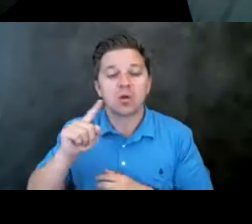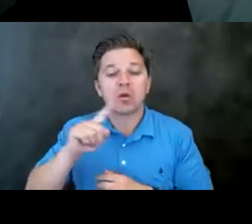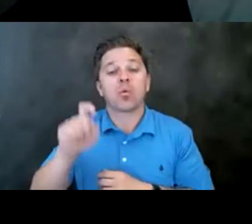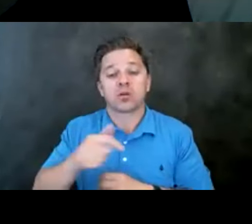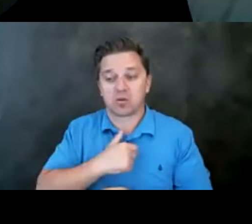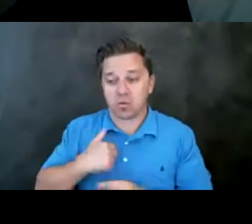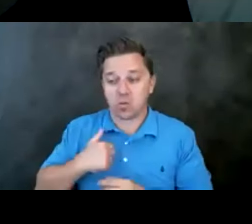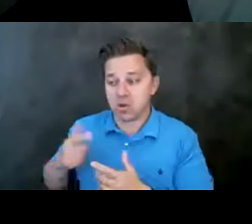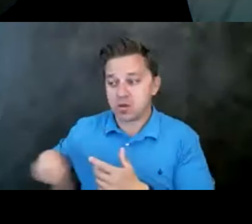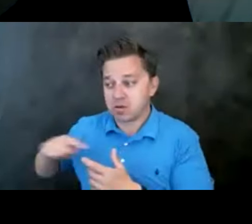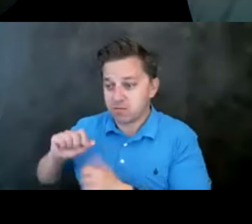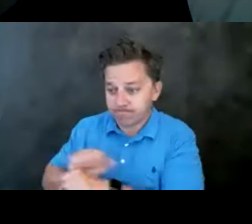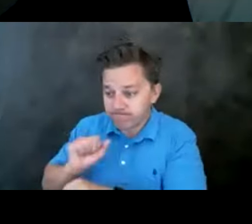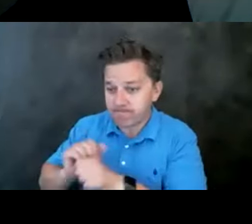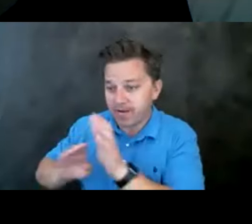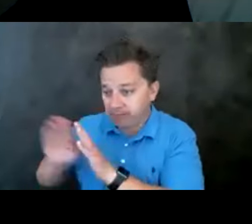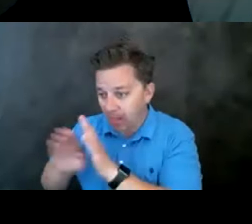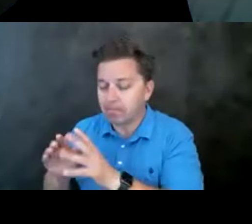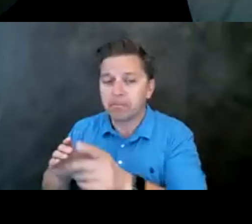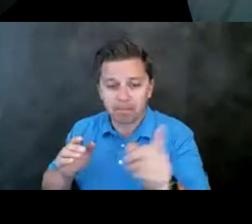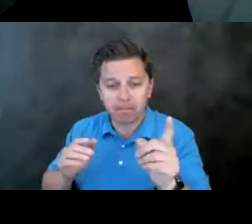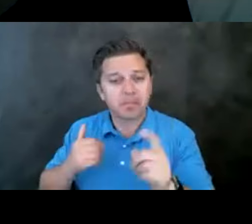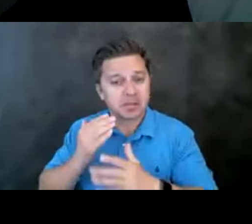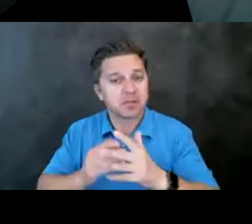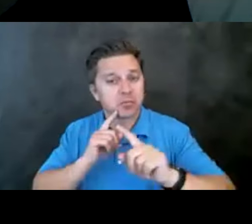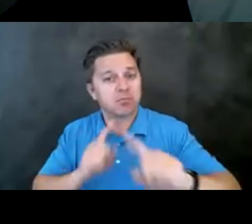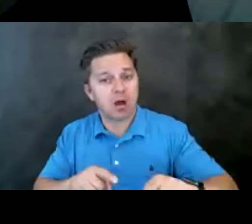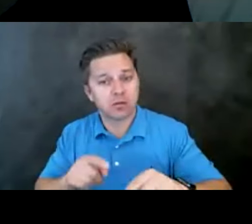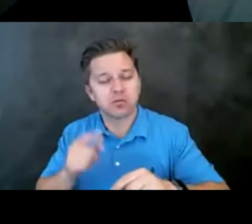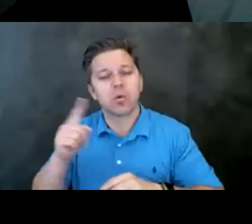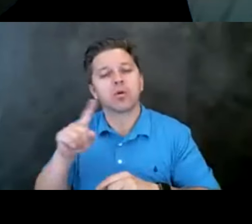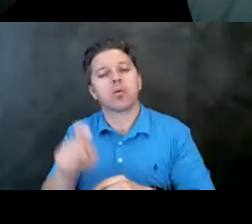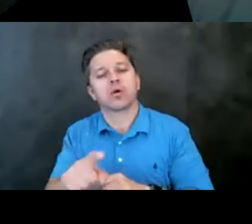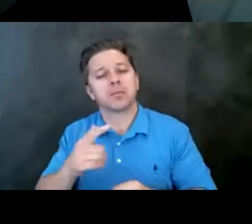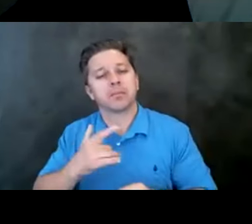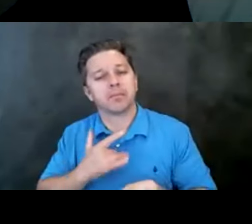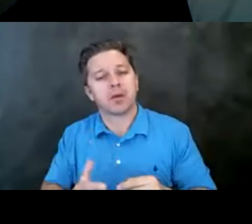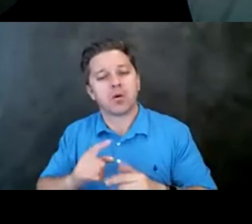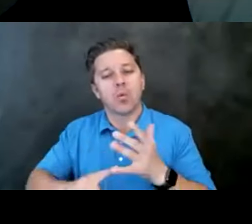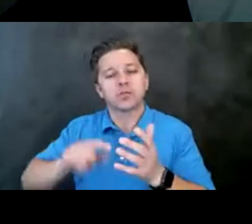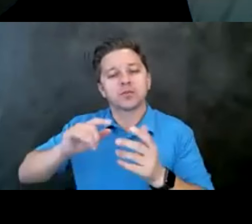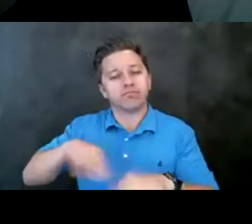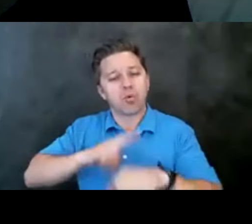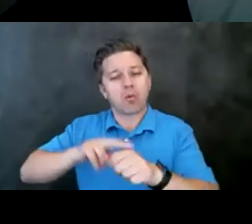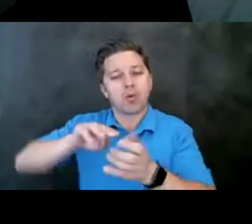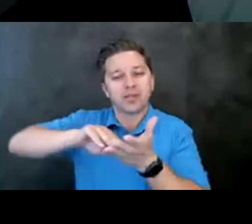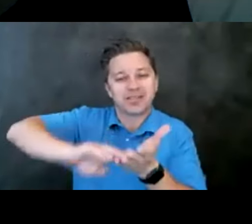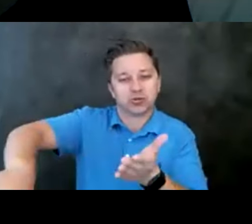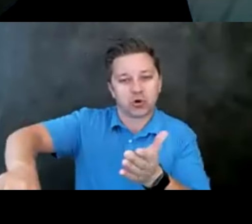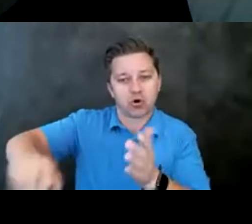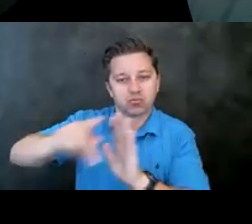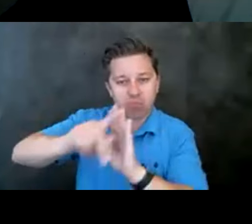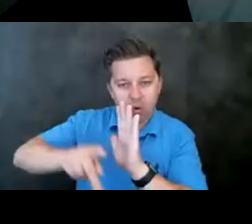developed and we've gotten some responses. One of the questions is, what is the usual discharge protocol and follow-up plan for a